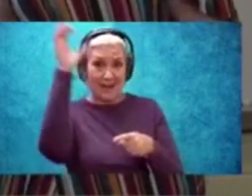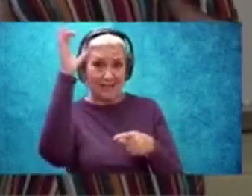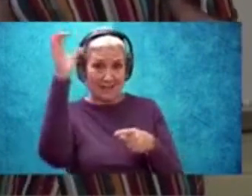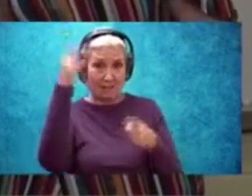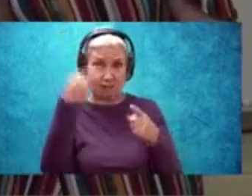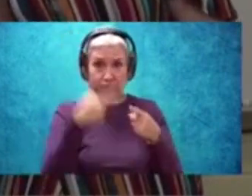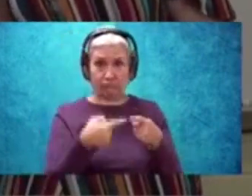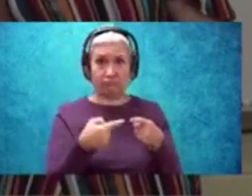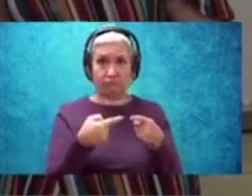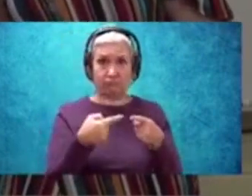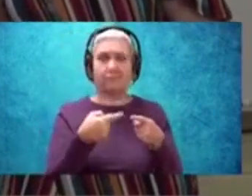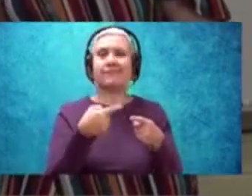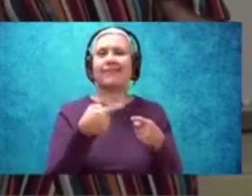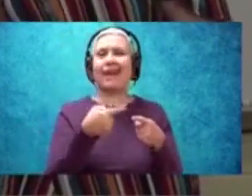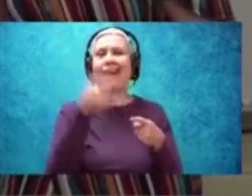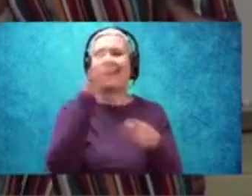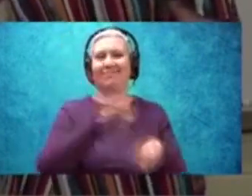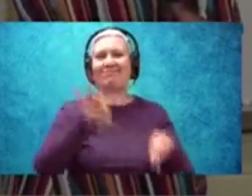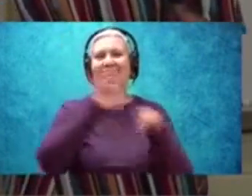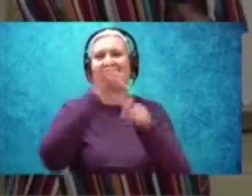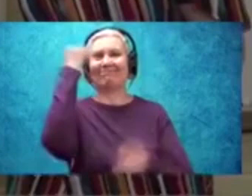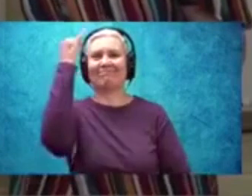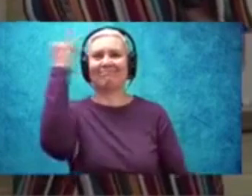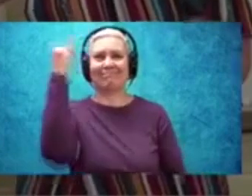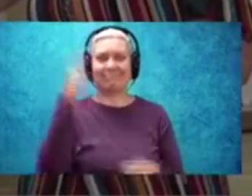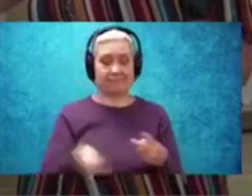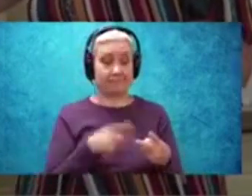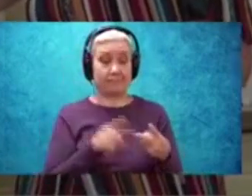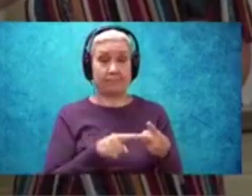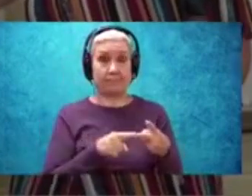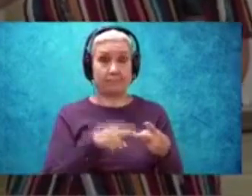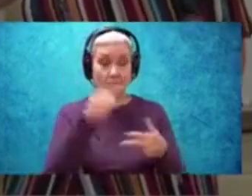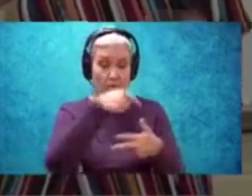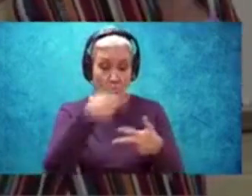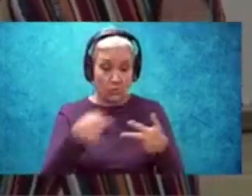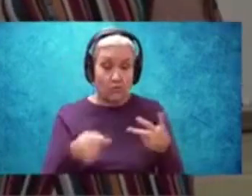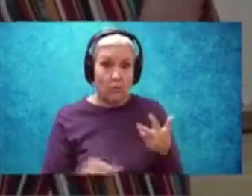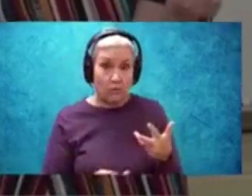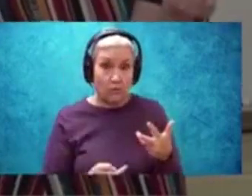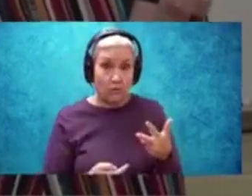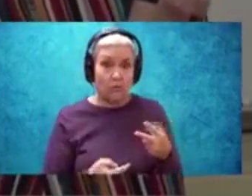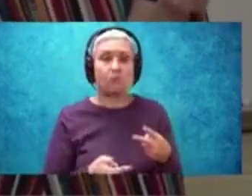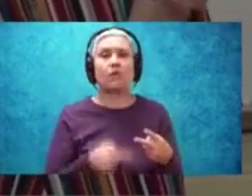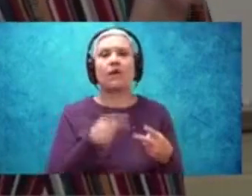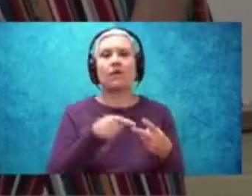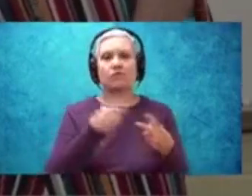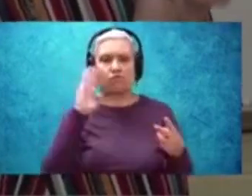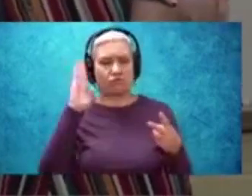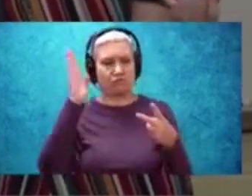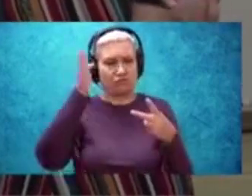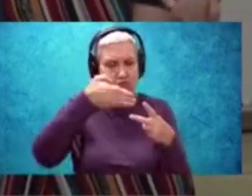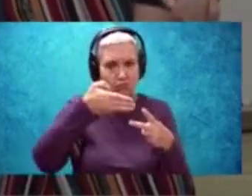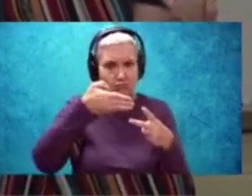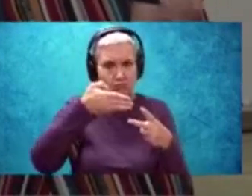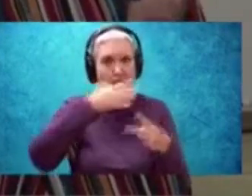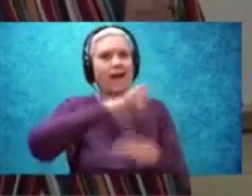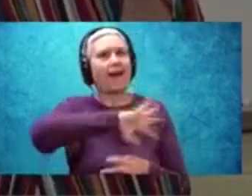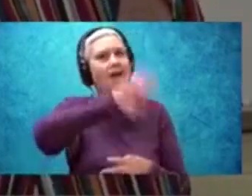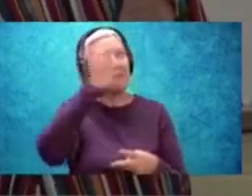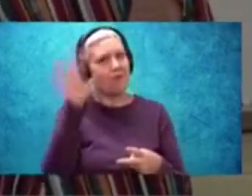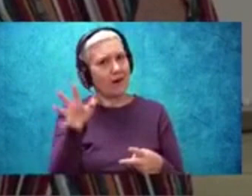And that's your central idea. What details create a focus, that rainbow,